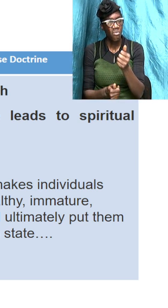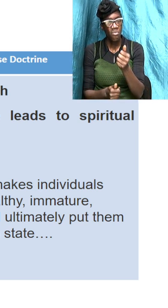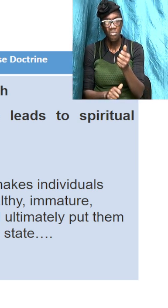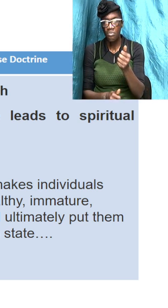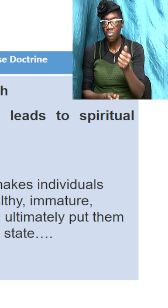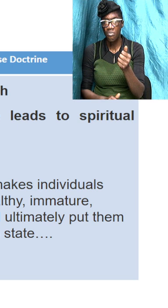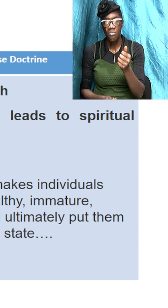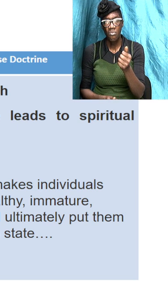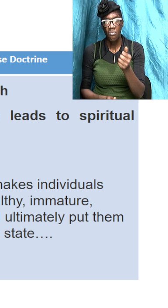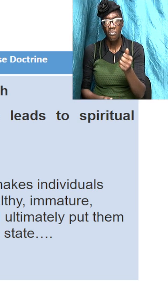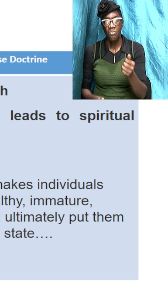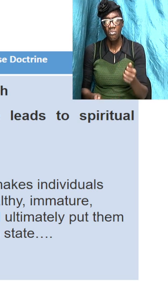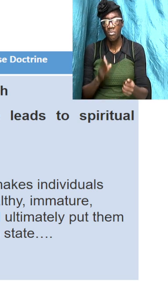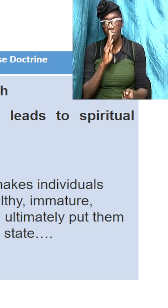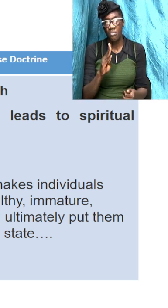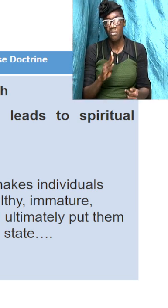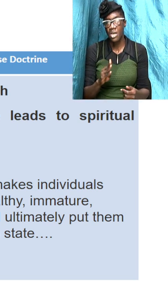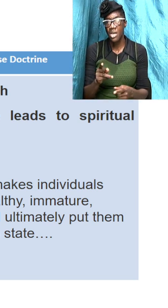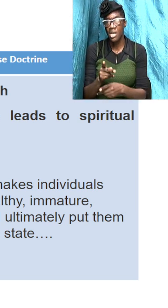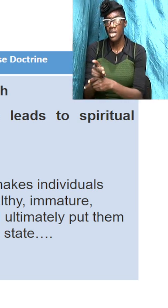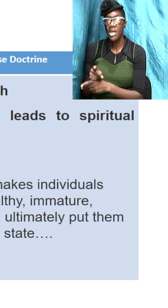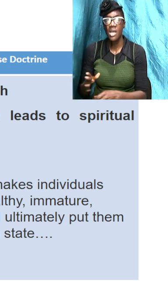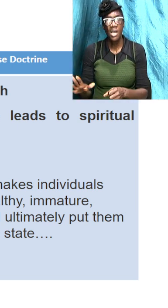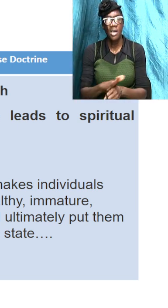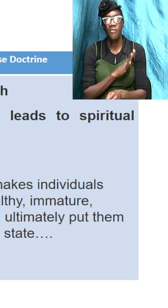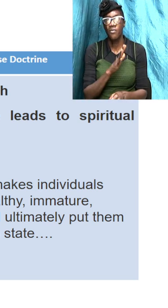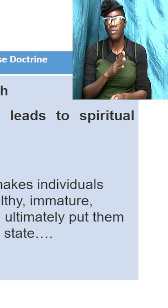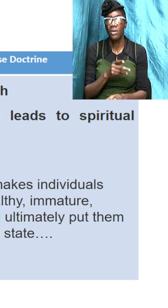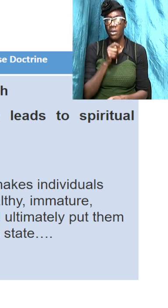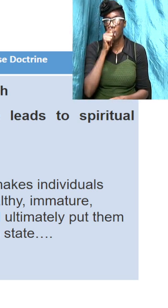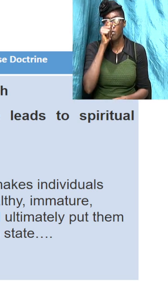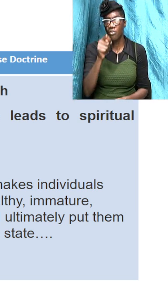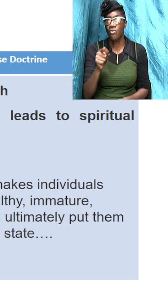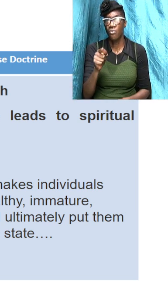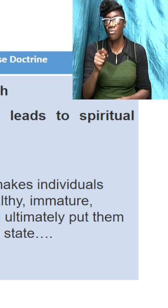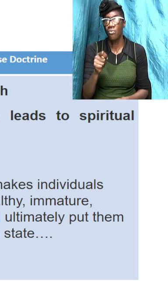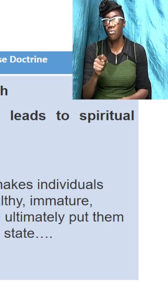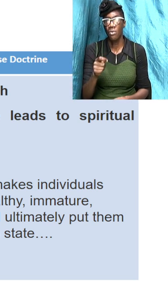so we have to be careful true doctrine